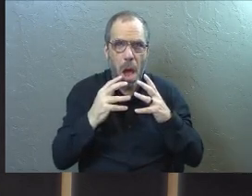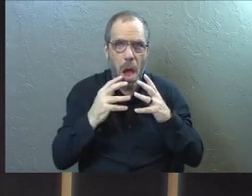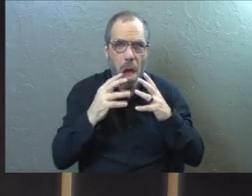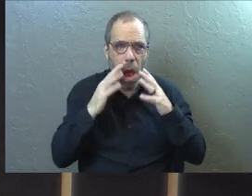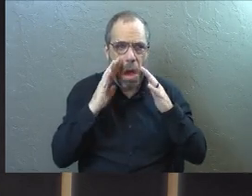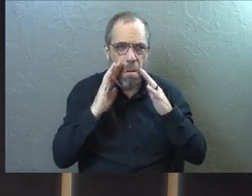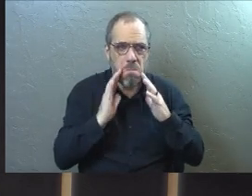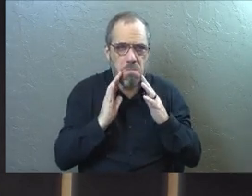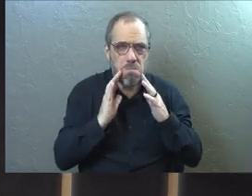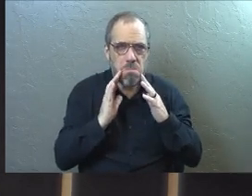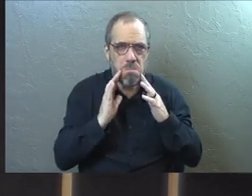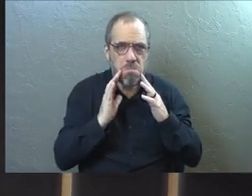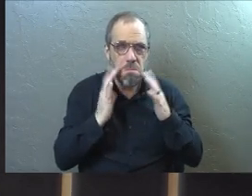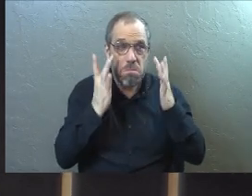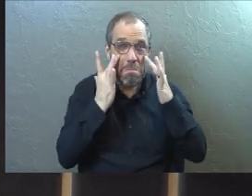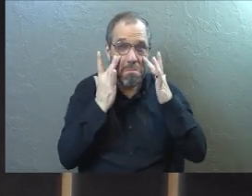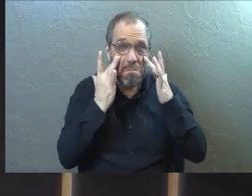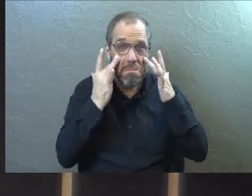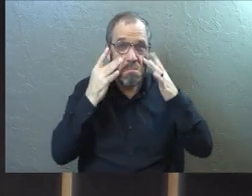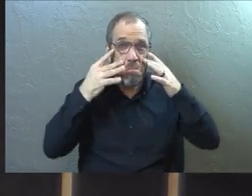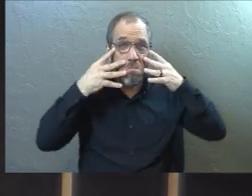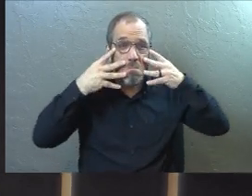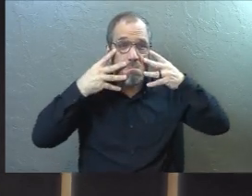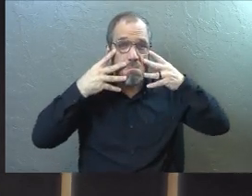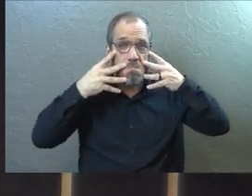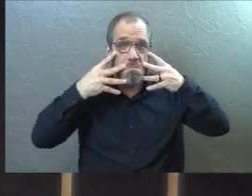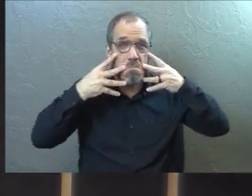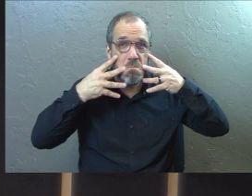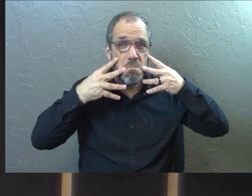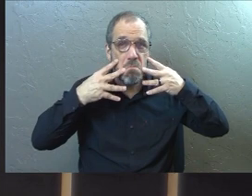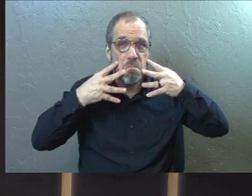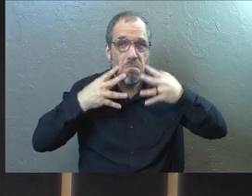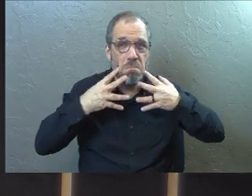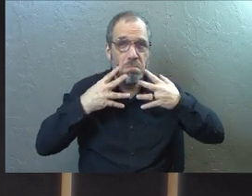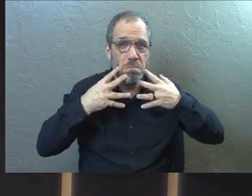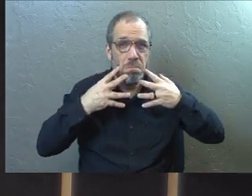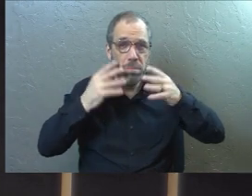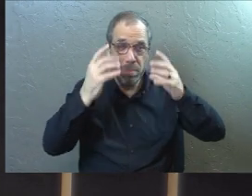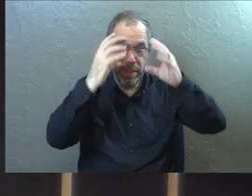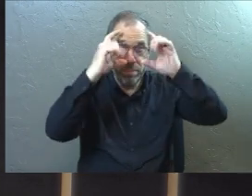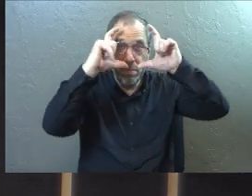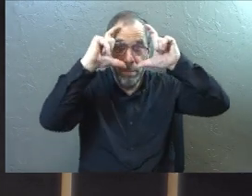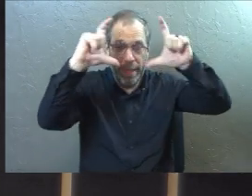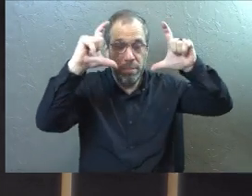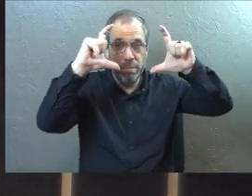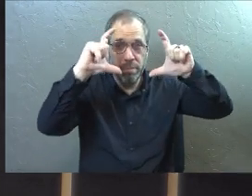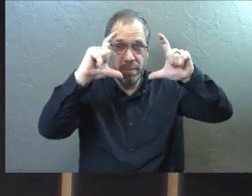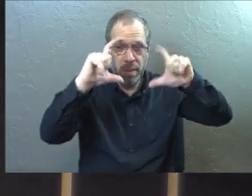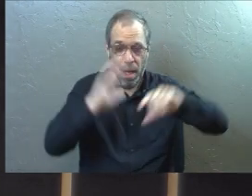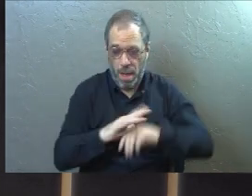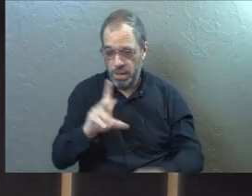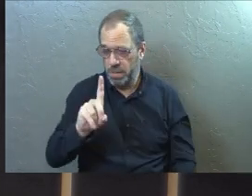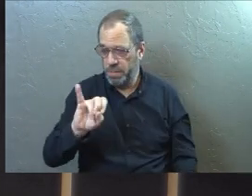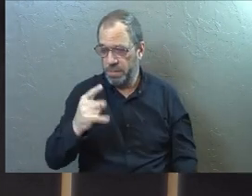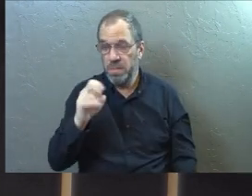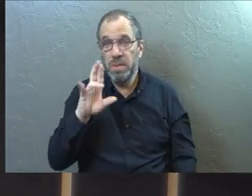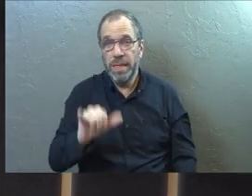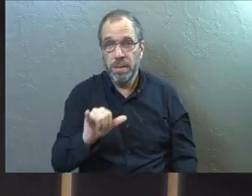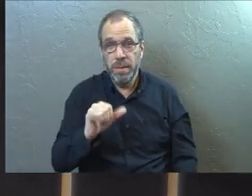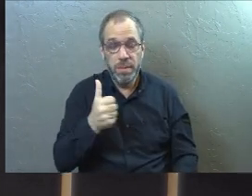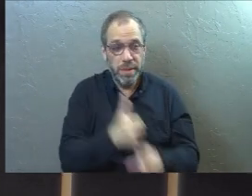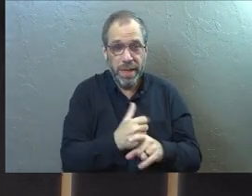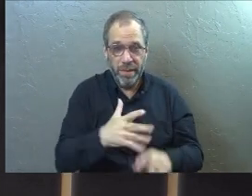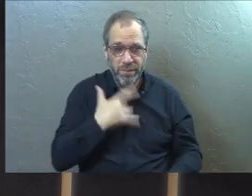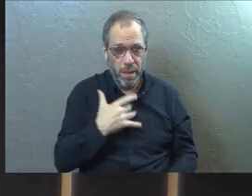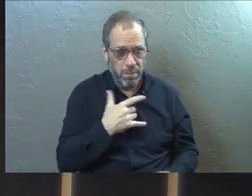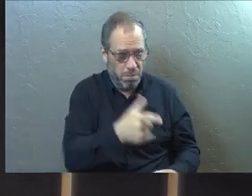near his own and great shining tears stood in the lion's eyes. They were such big, bright tears compared with Diggory's own that for a moment